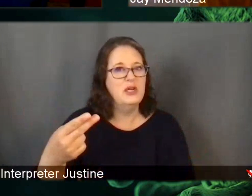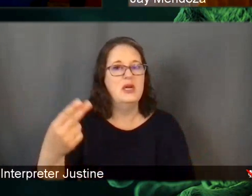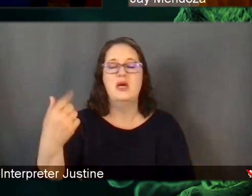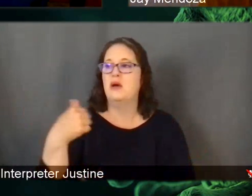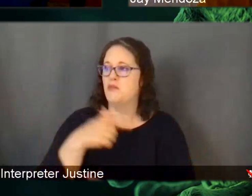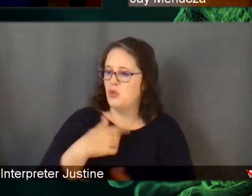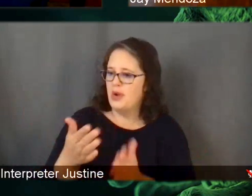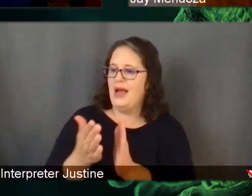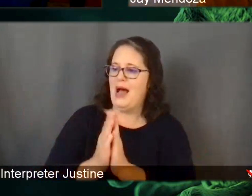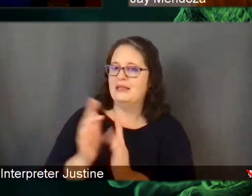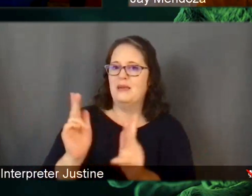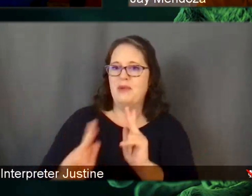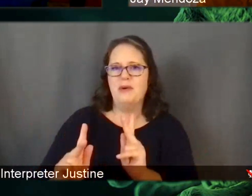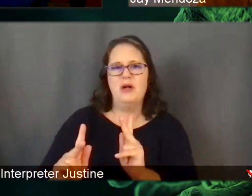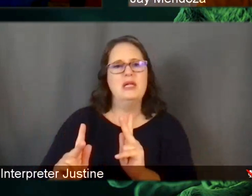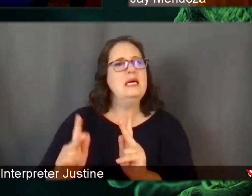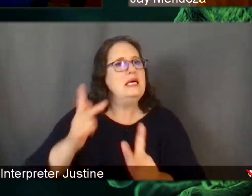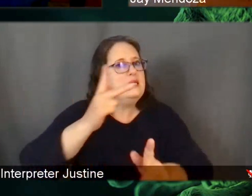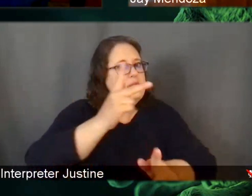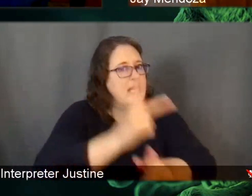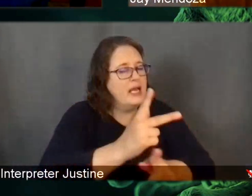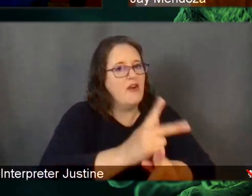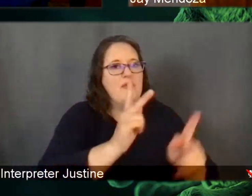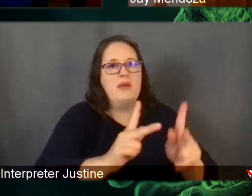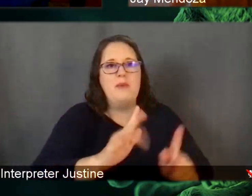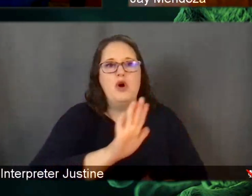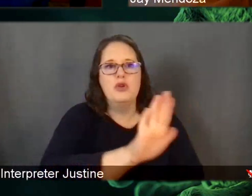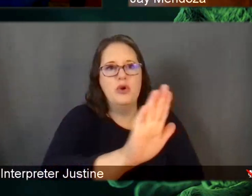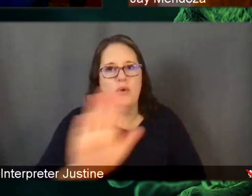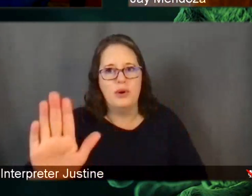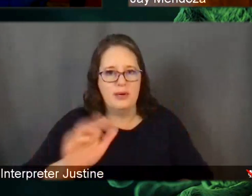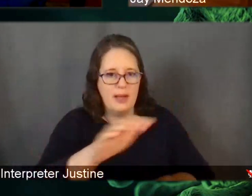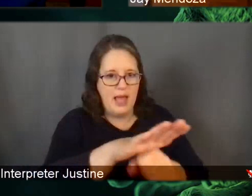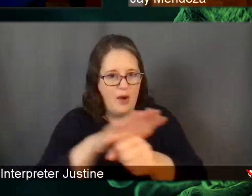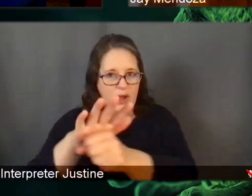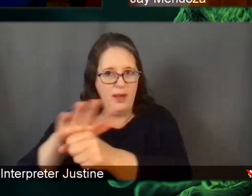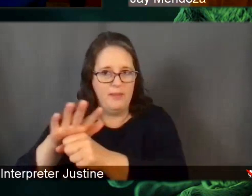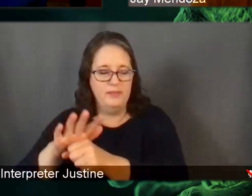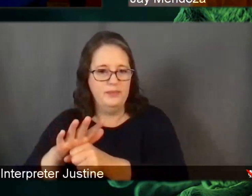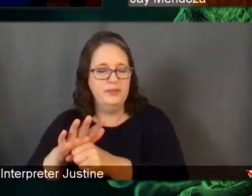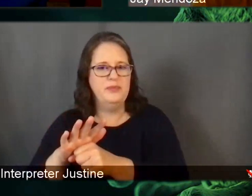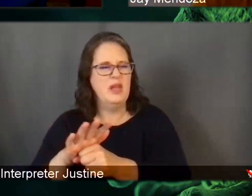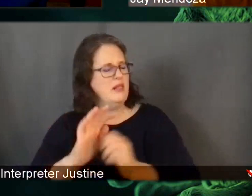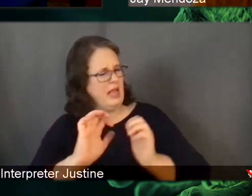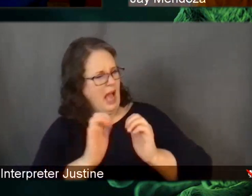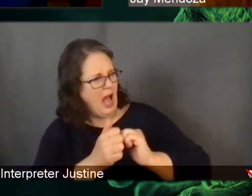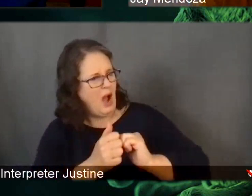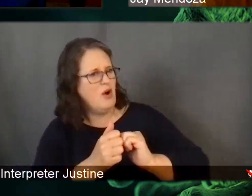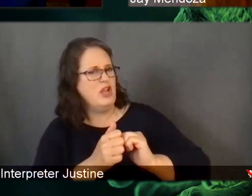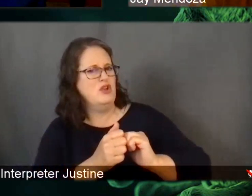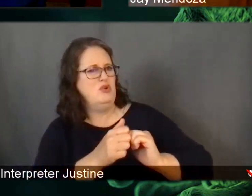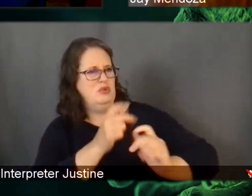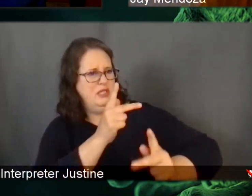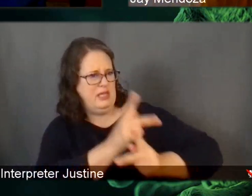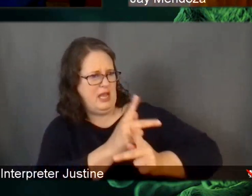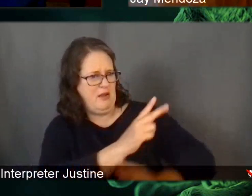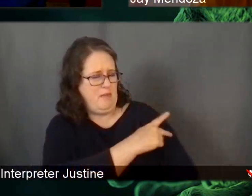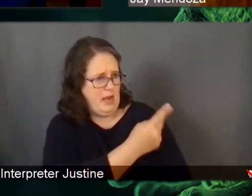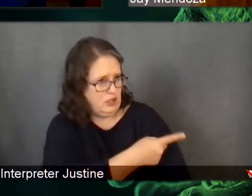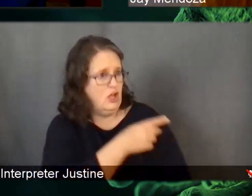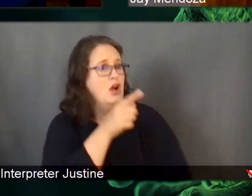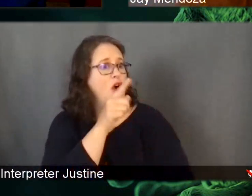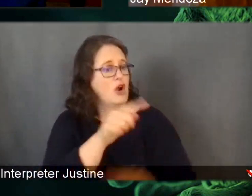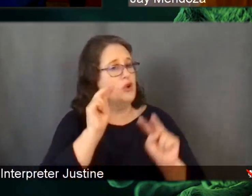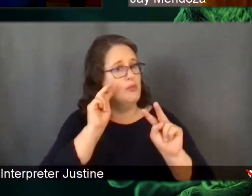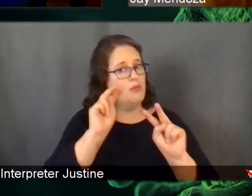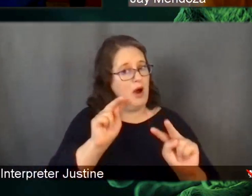in their own backyard. How are you doing it? Are you watching, are you, are you monitoring, uh, the cancer burden there? Um, and do you have programs